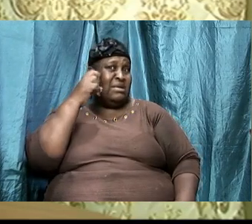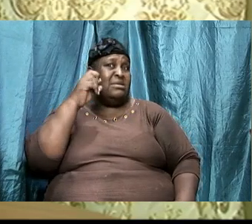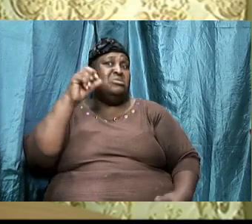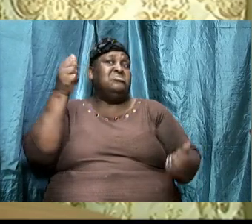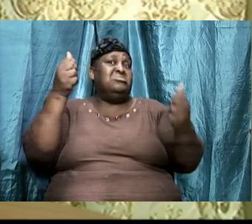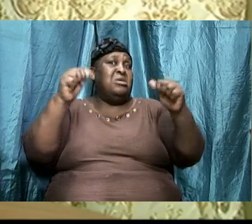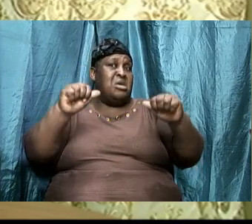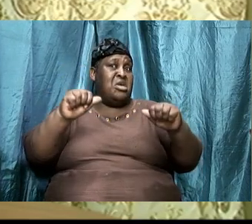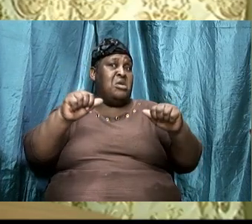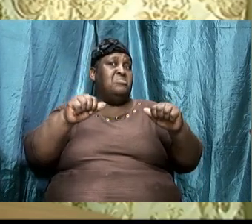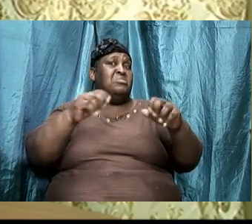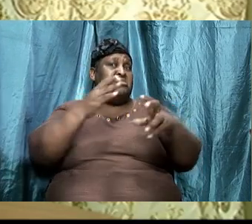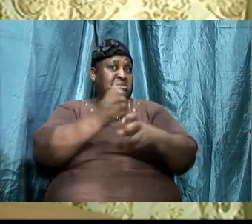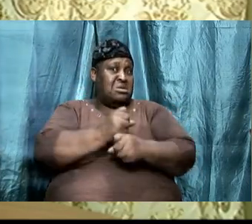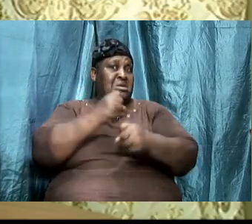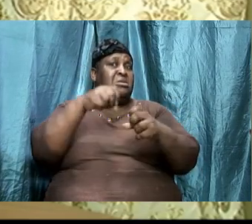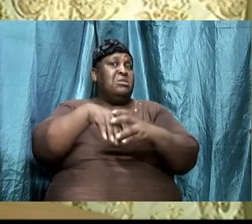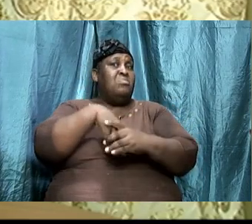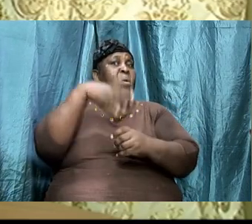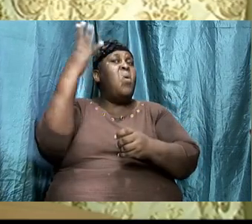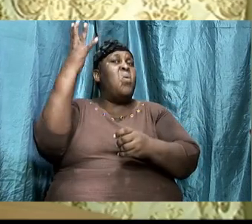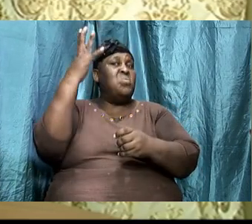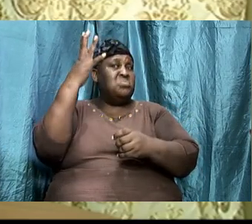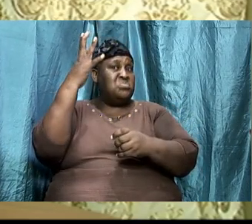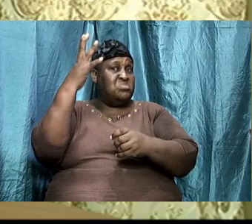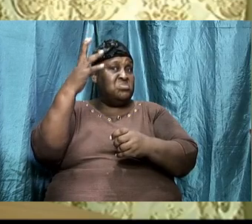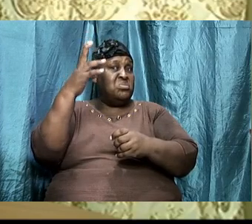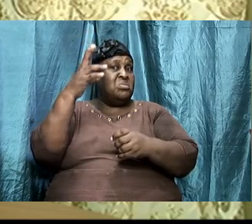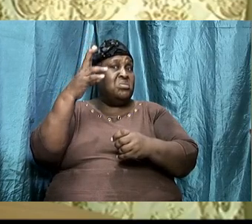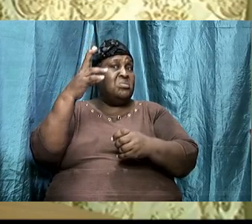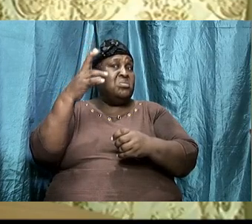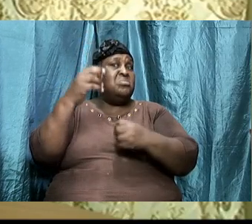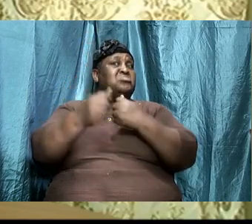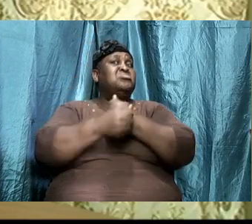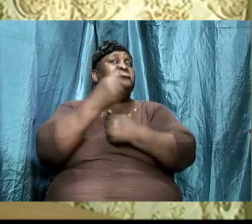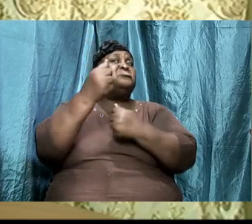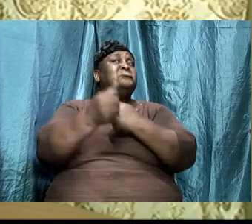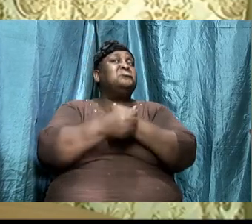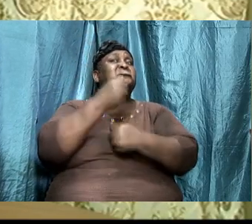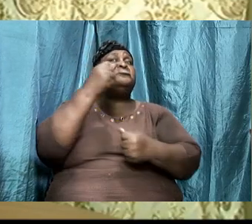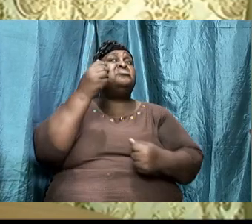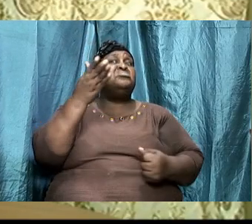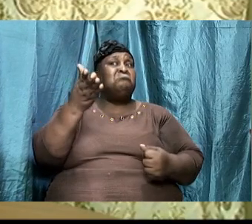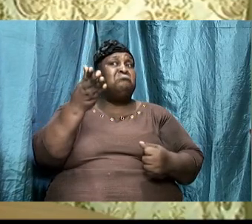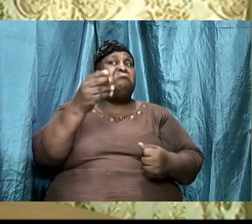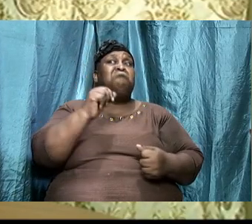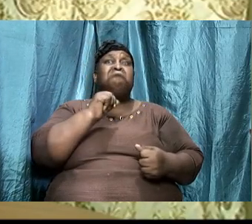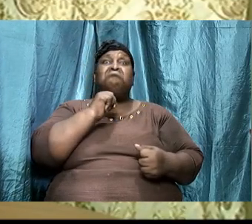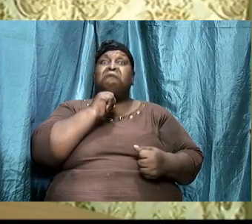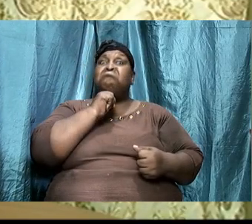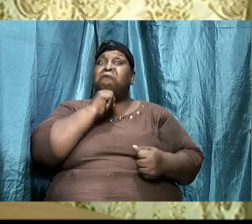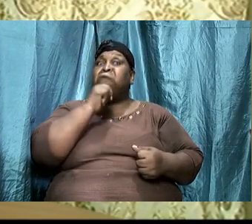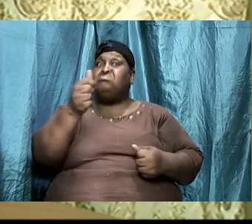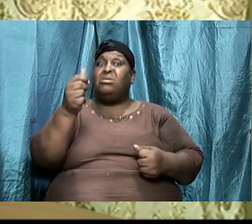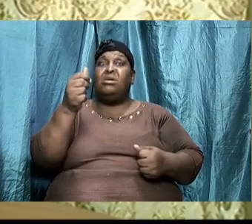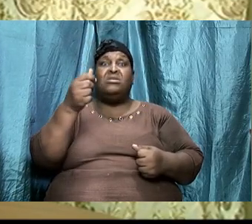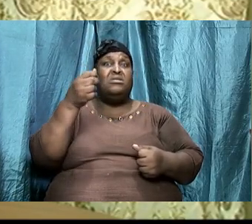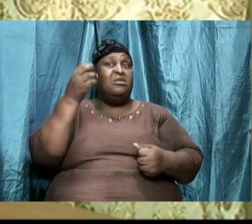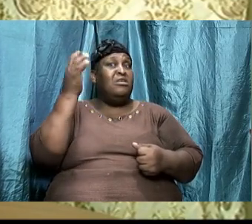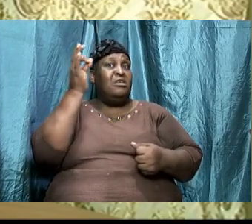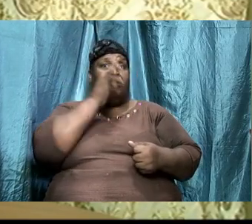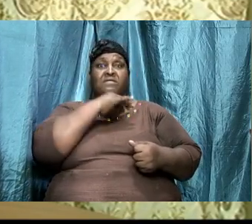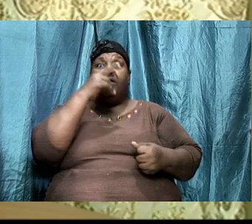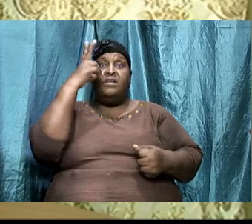them out and mash them up, oh Jesus, it is not a fictitious enemy. Hmm.